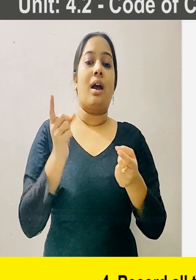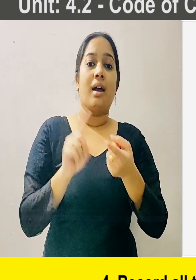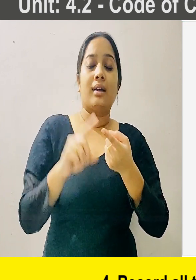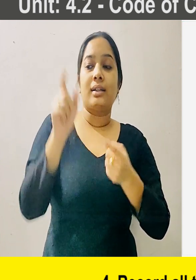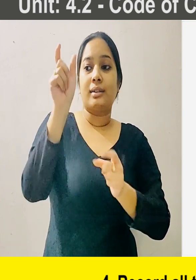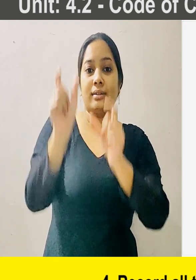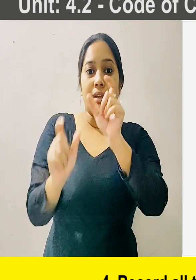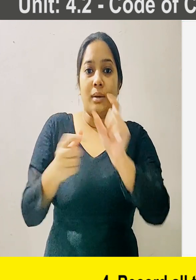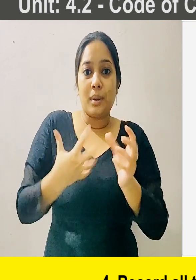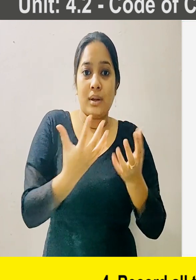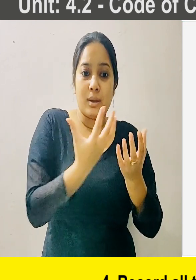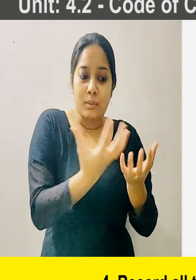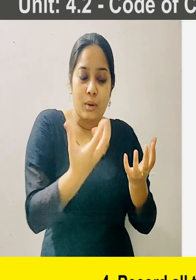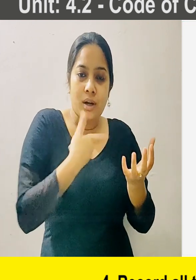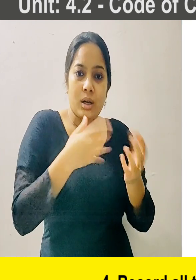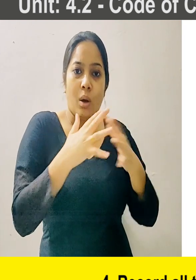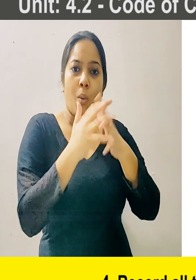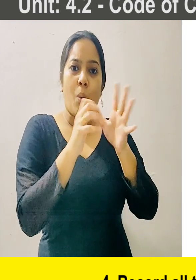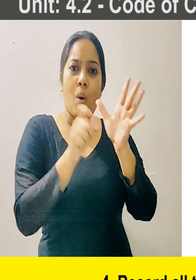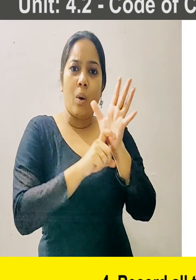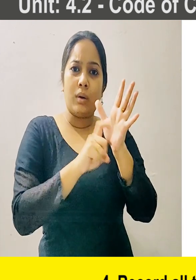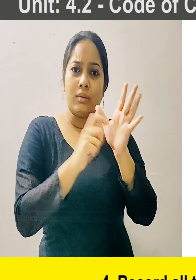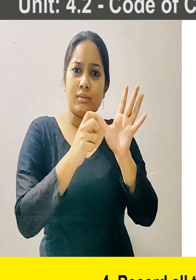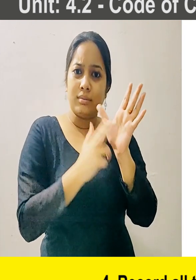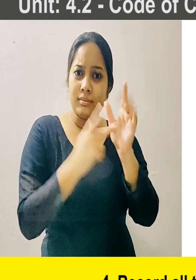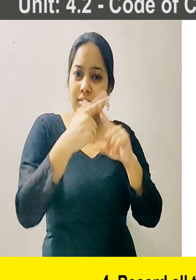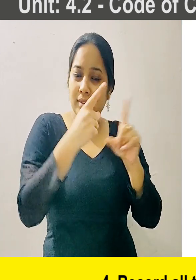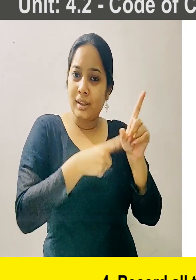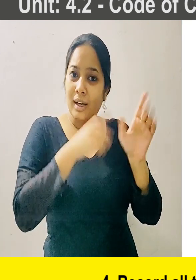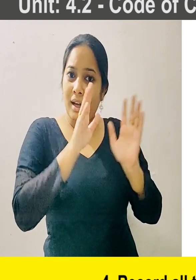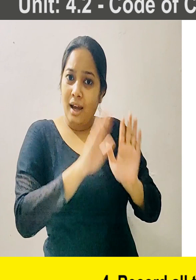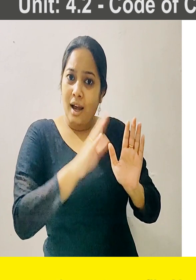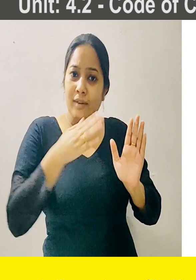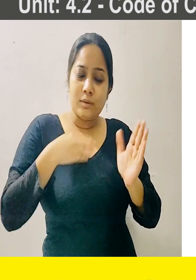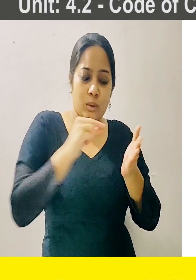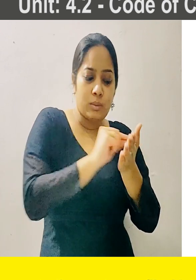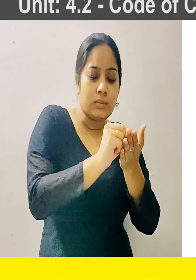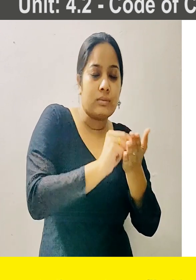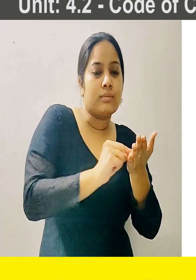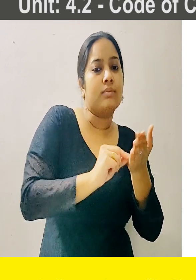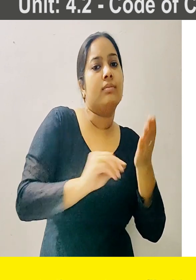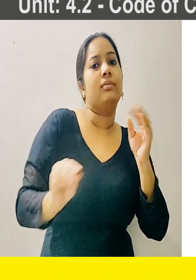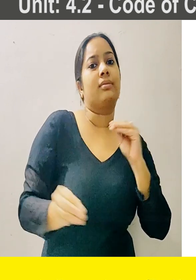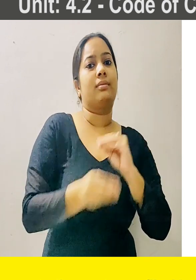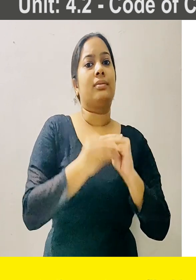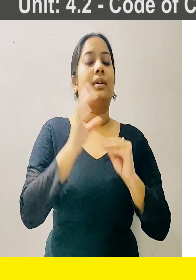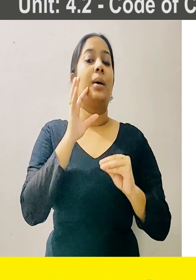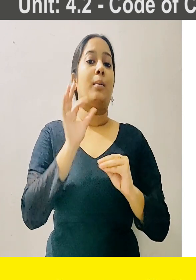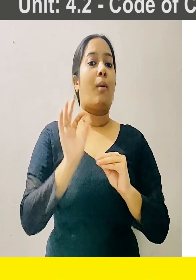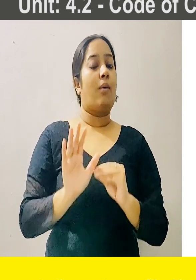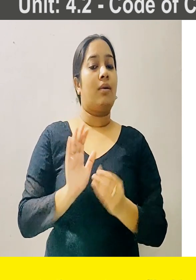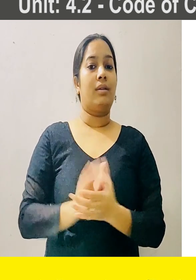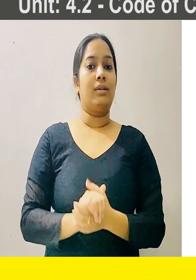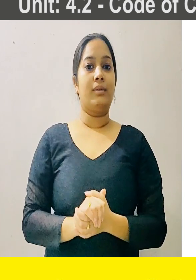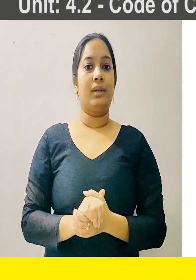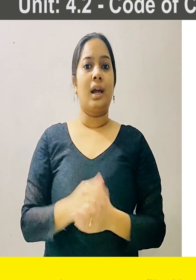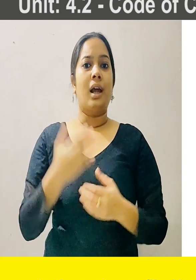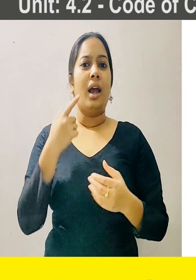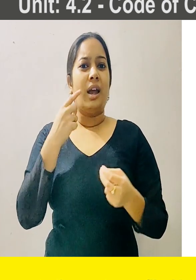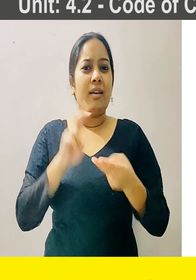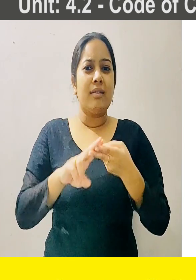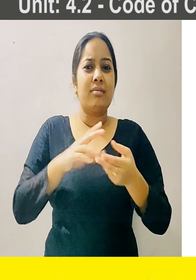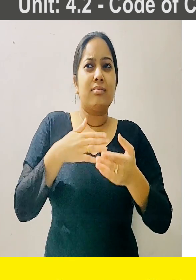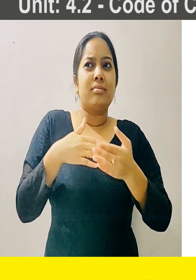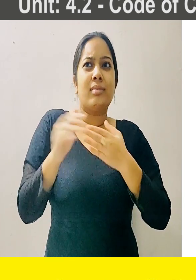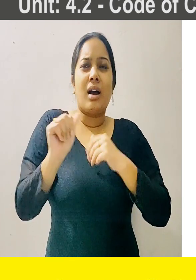warranty on a product, then make sure to enter that information onto the customer file. You want to